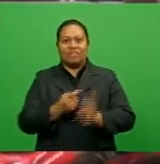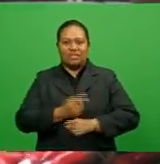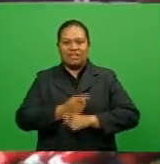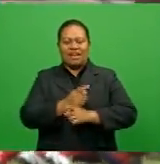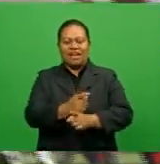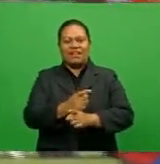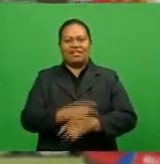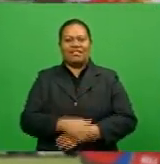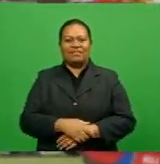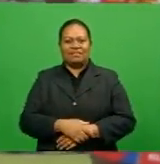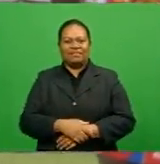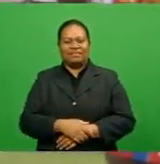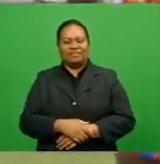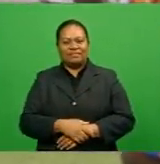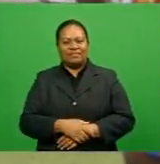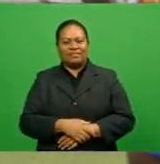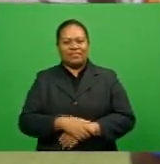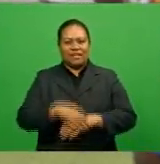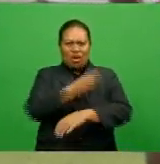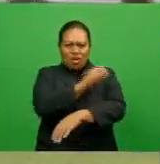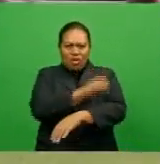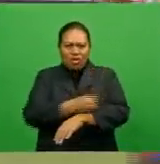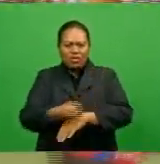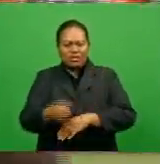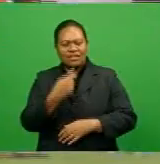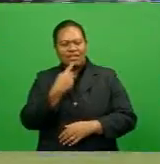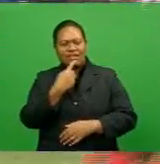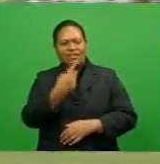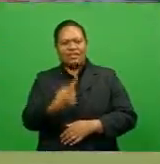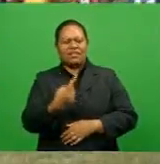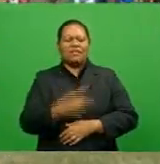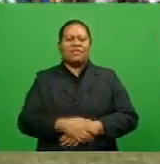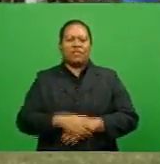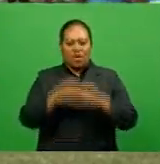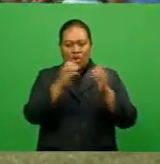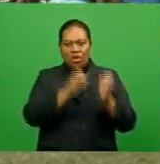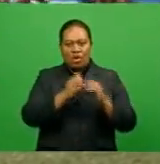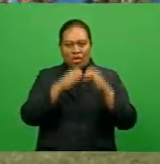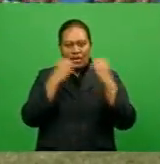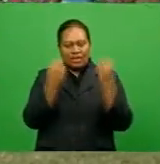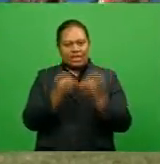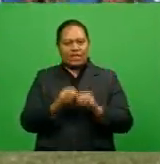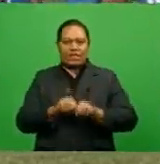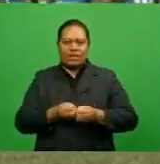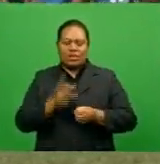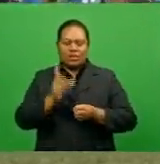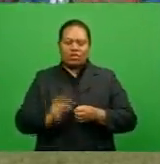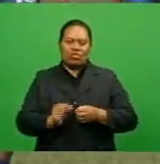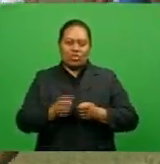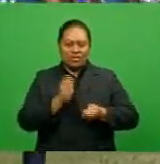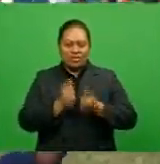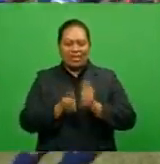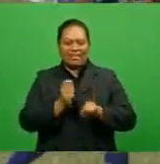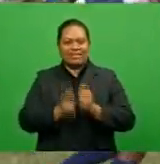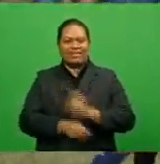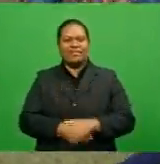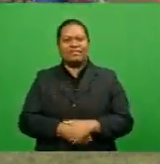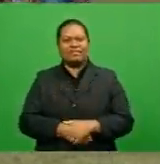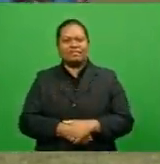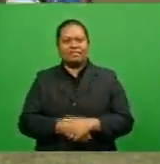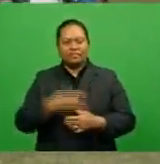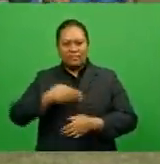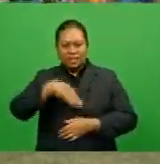rugby guidelines. The Oceania Regional Anti-Doping Organization will conduct the tests. FRU Chief